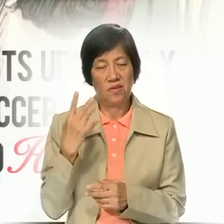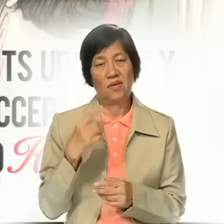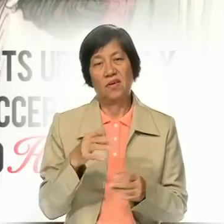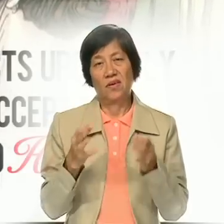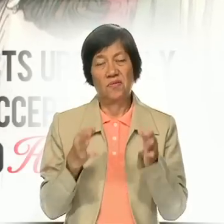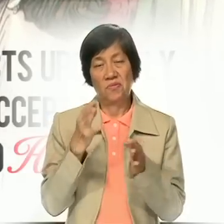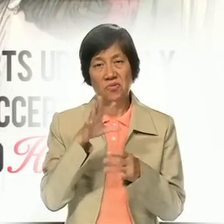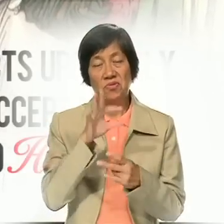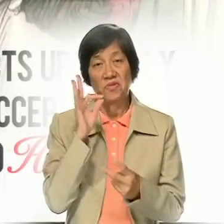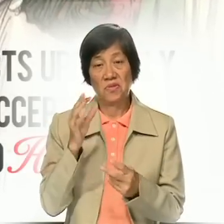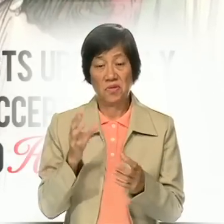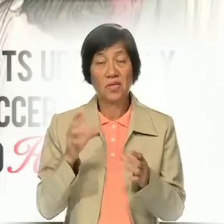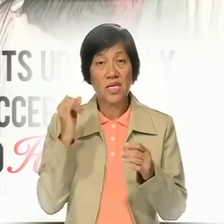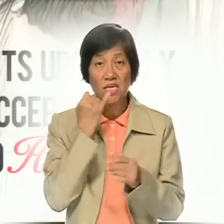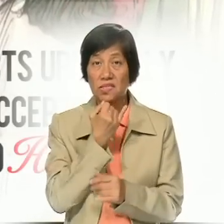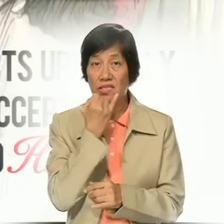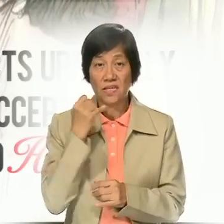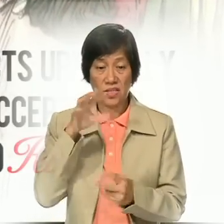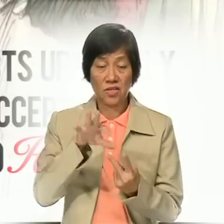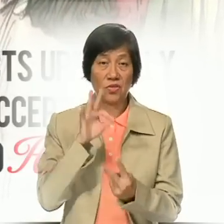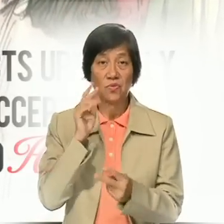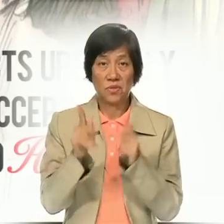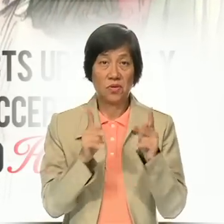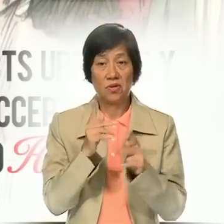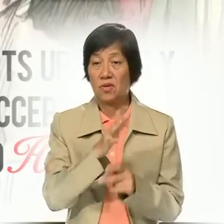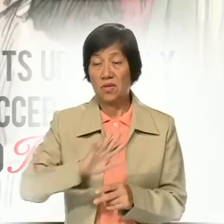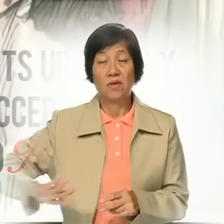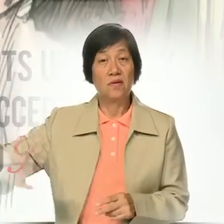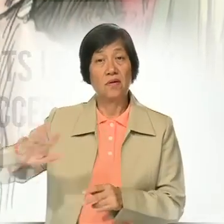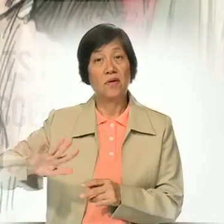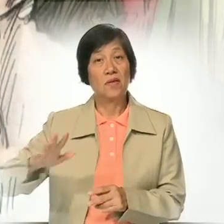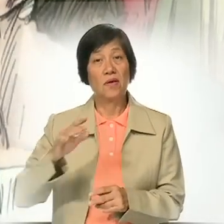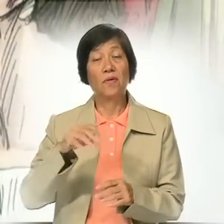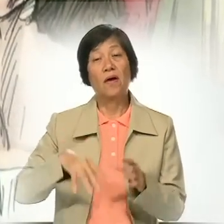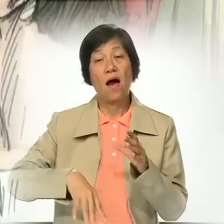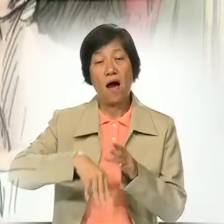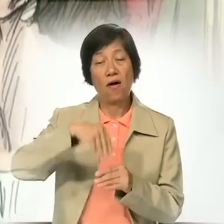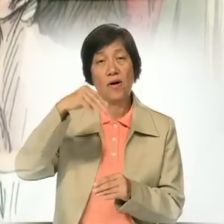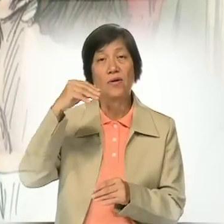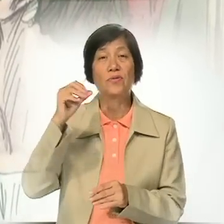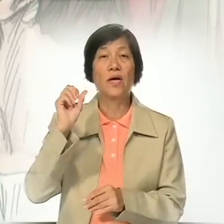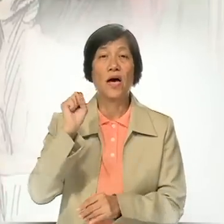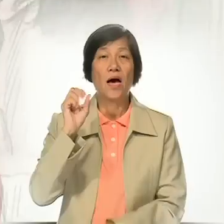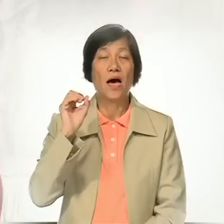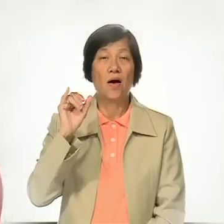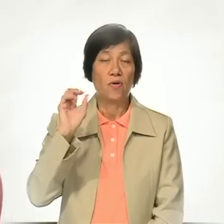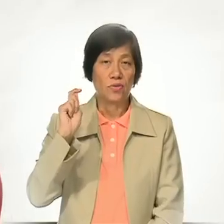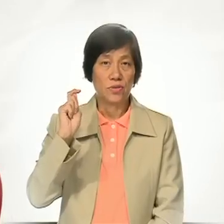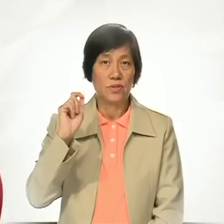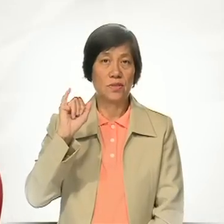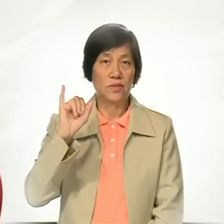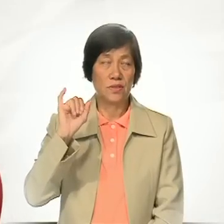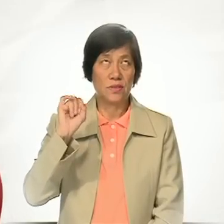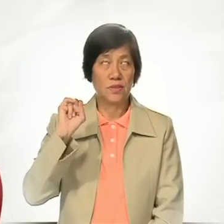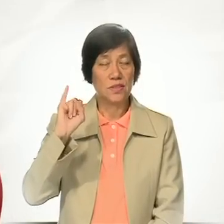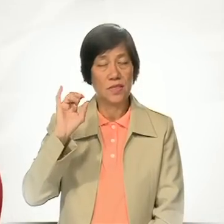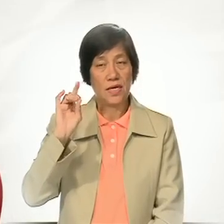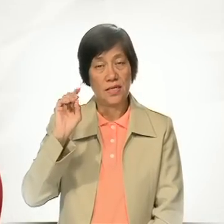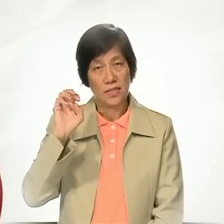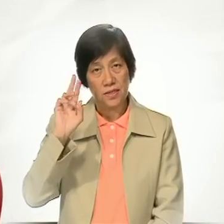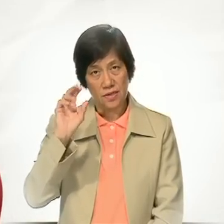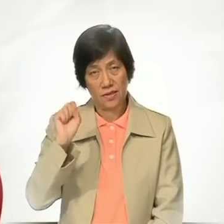the chosen people, they, the outsiders, also enjoy the favor of God. Now,